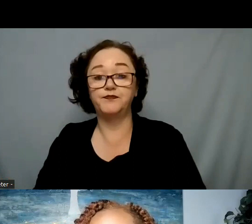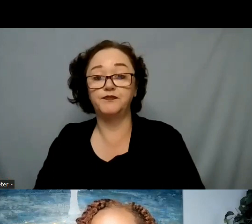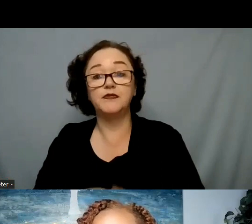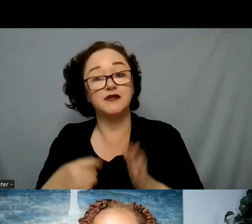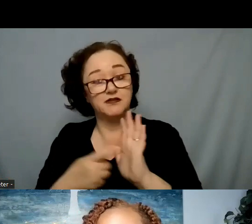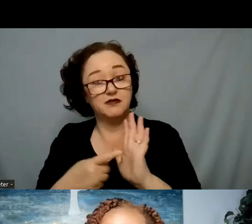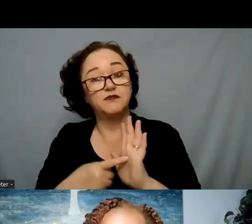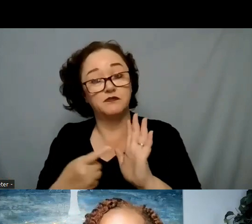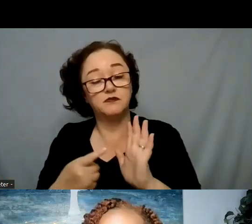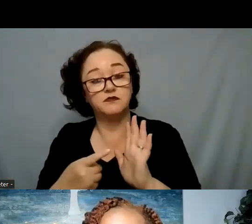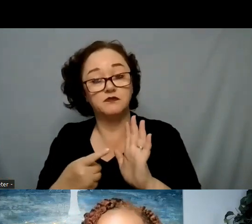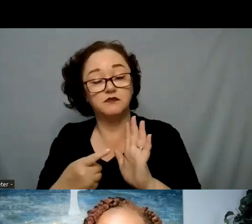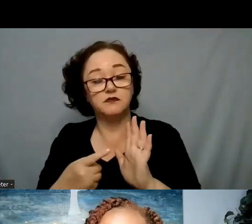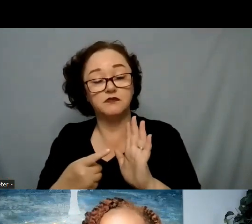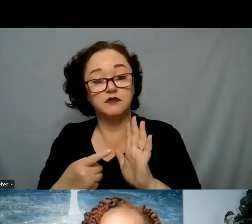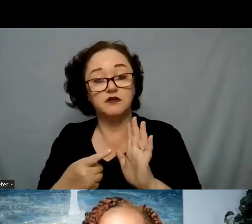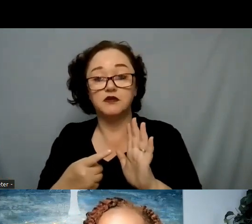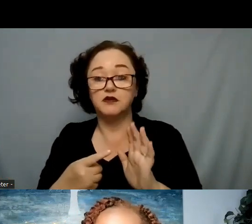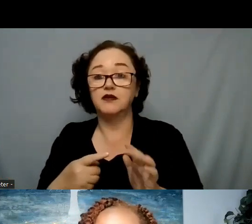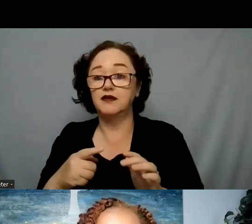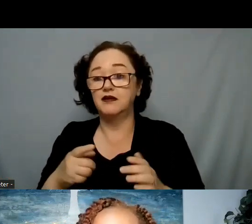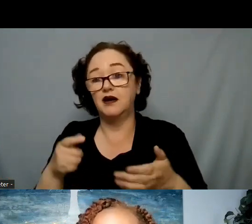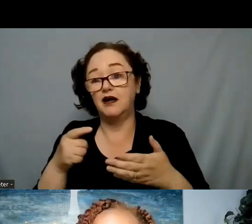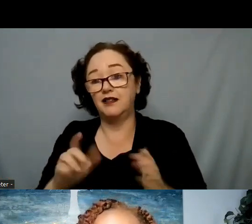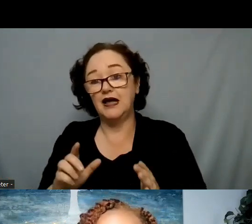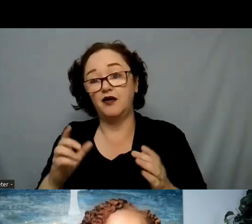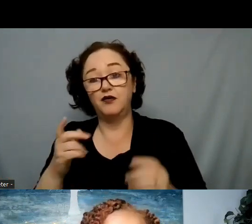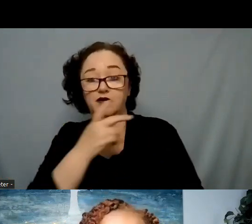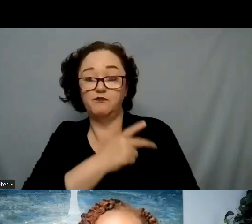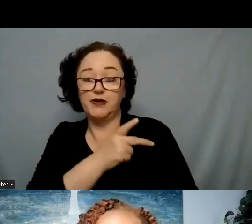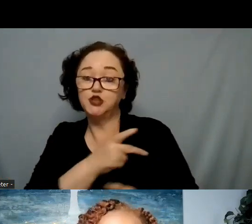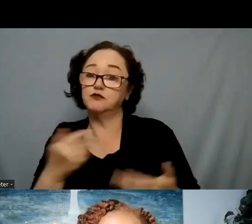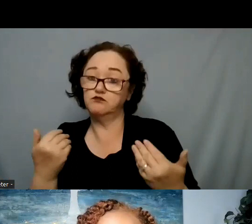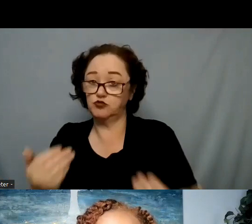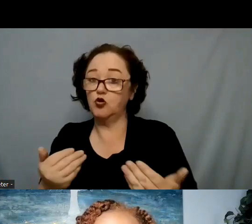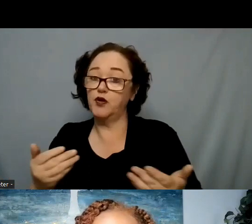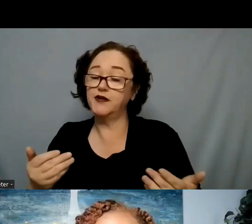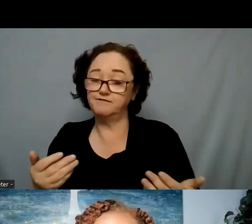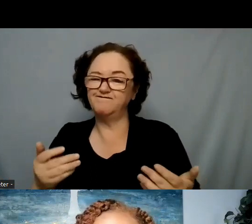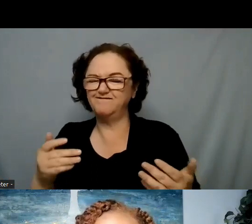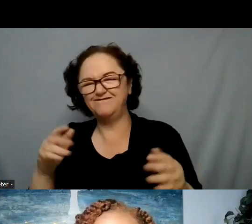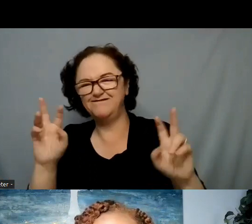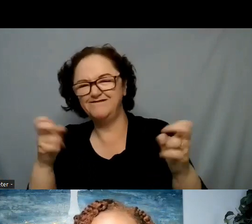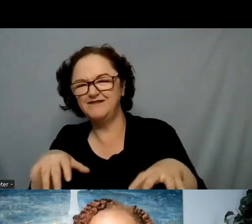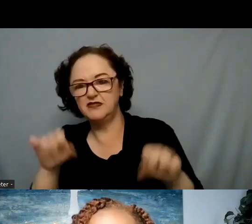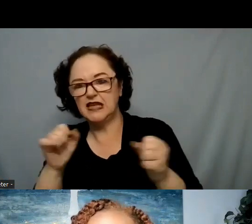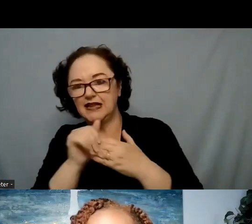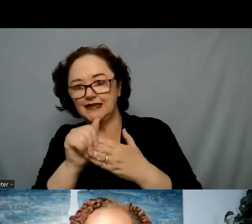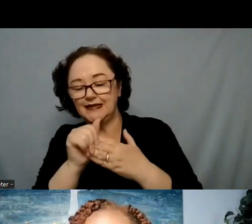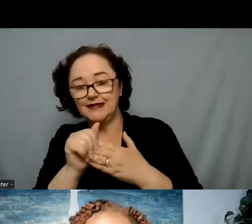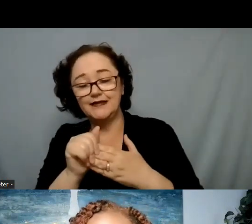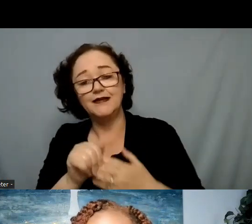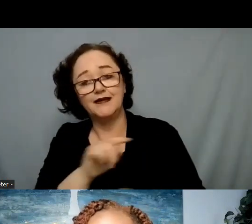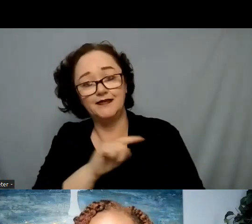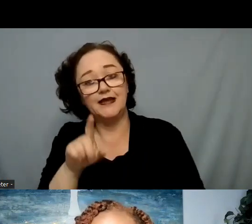let the client take the lead and so the youth they might just be able to have that safe place to fully